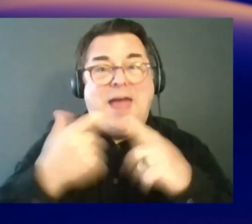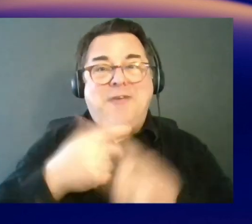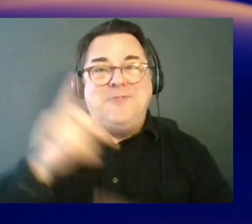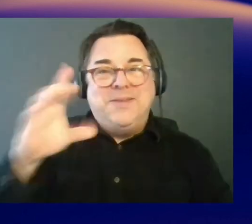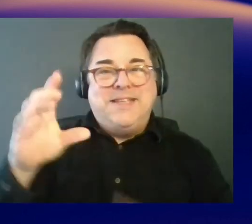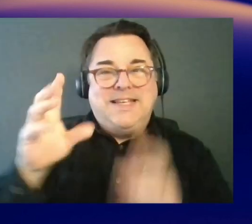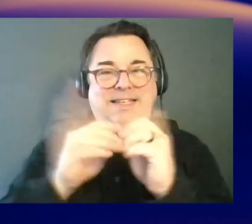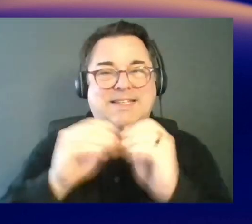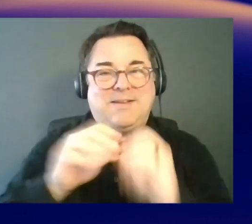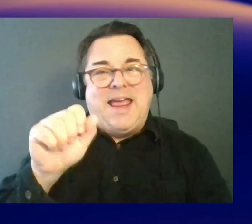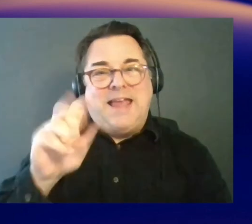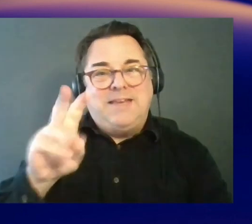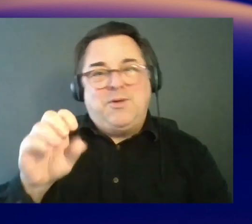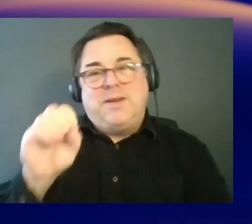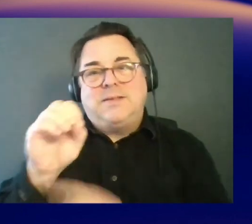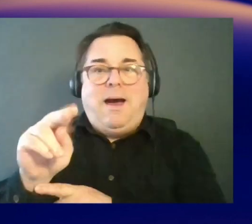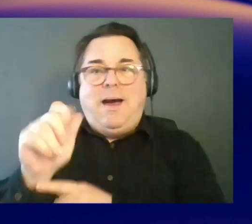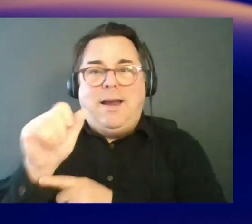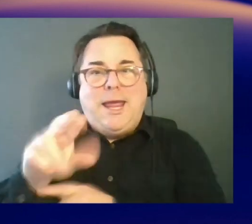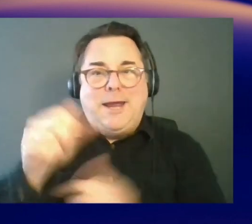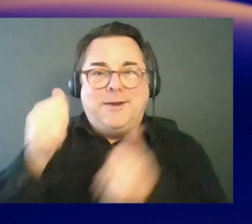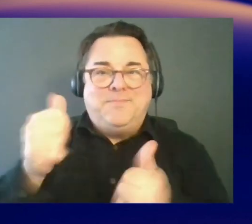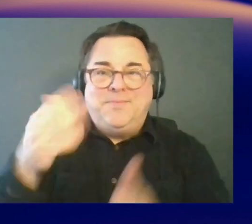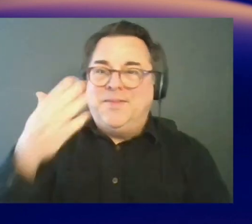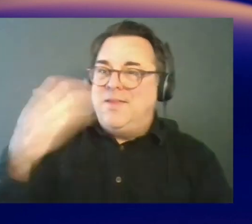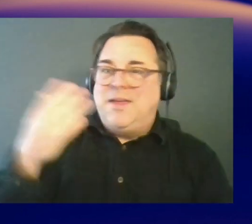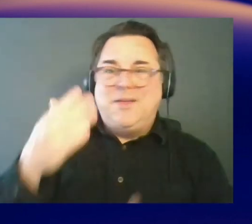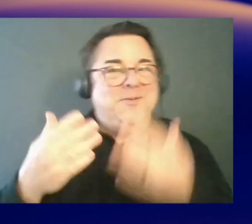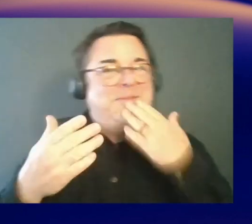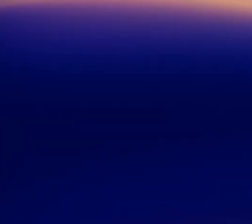It's AWS on air. Thank you. Thank you.